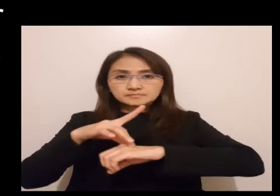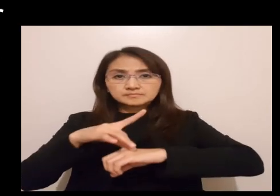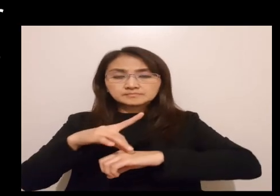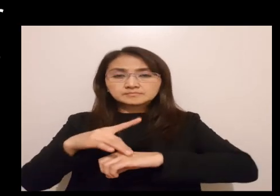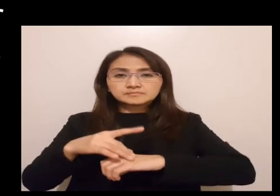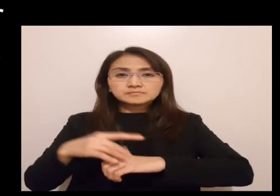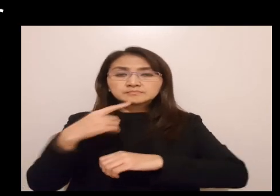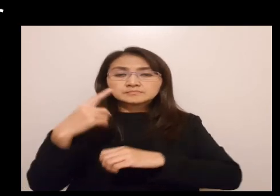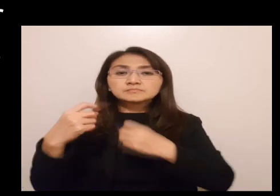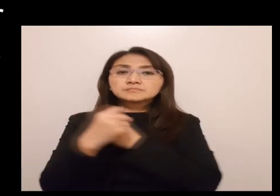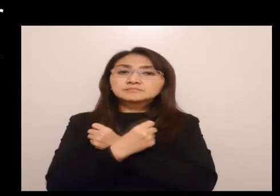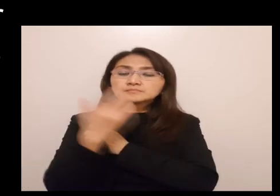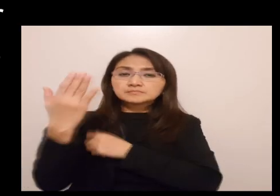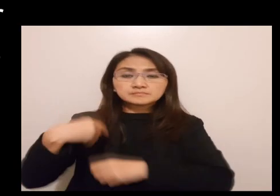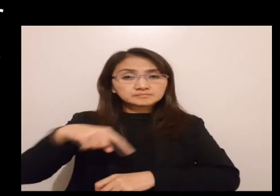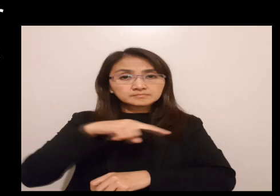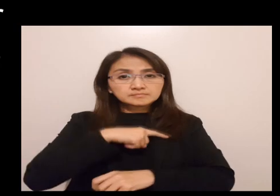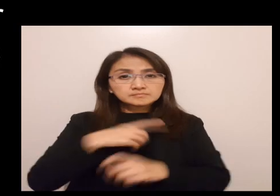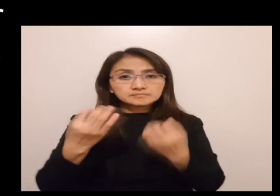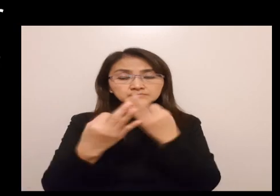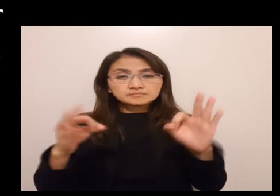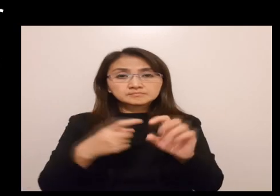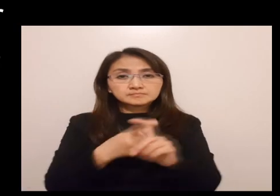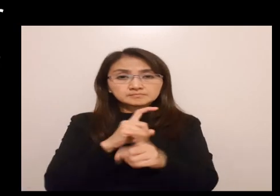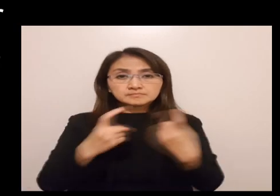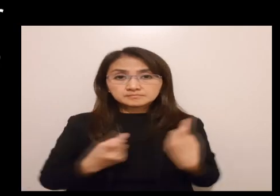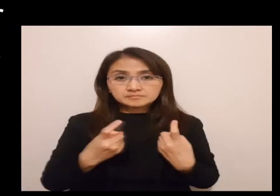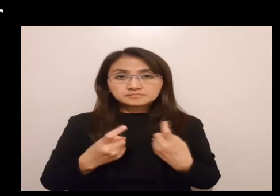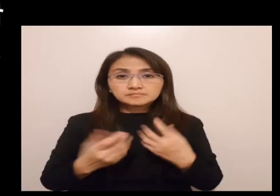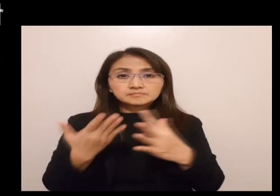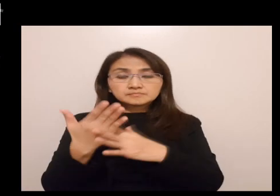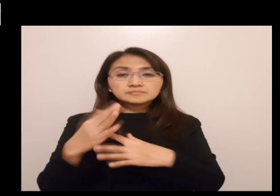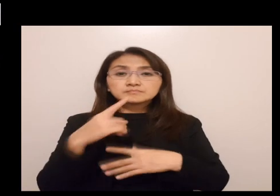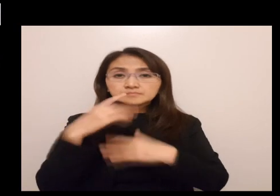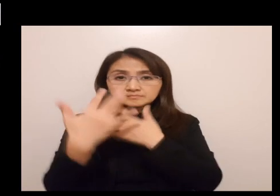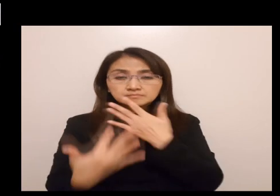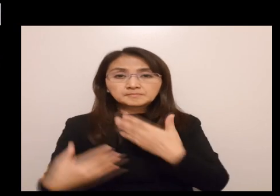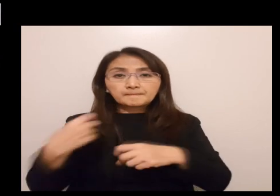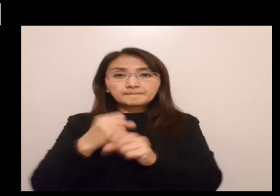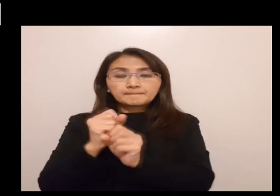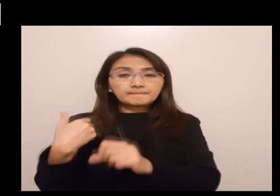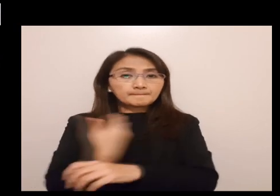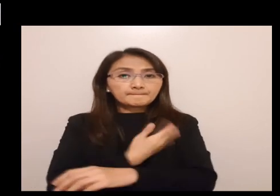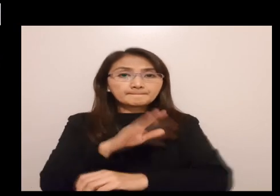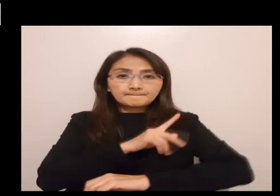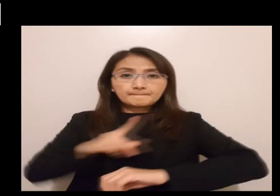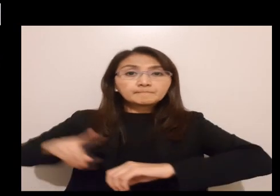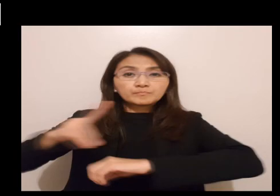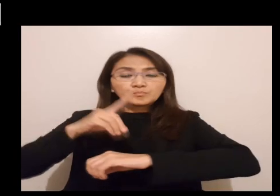To him, who loves us and has freed us from our sins by his blood, who has made us into a kingdom,